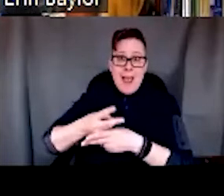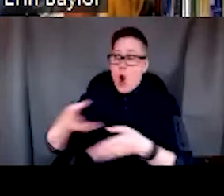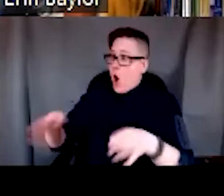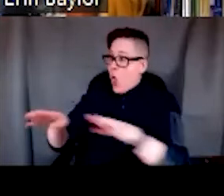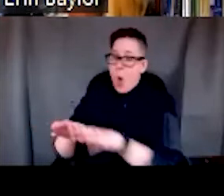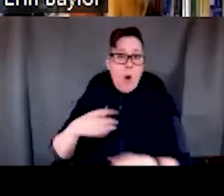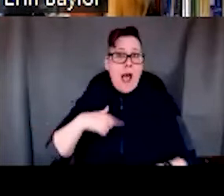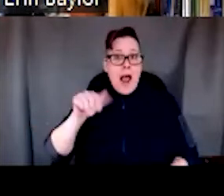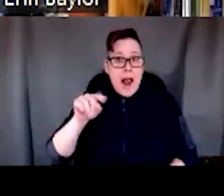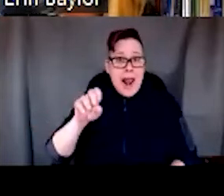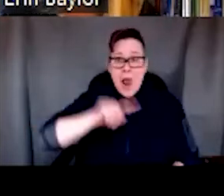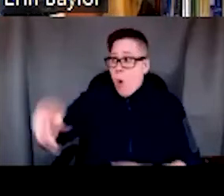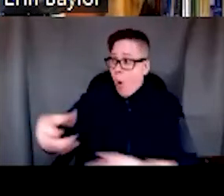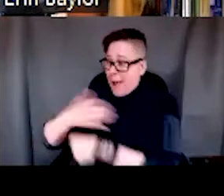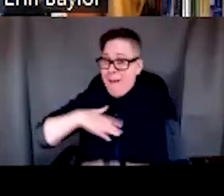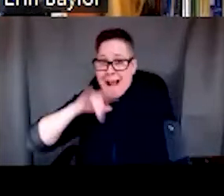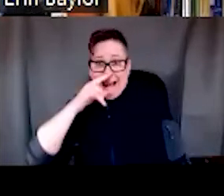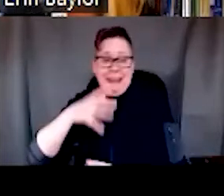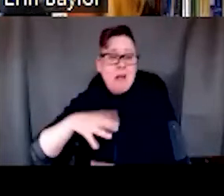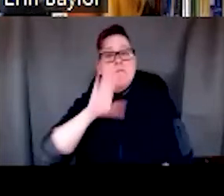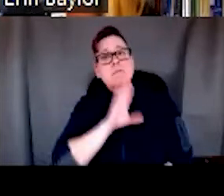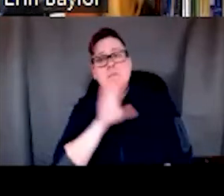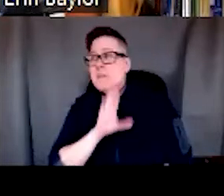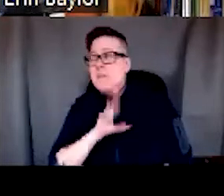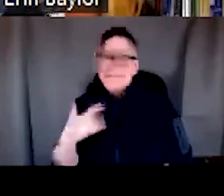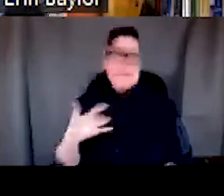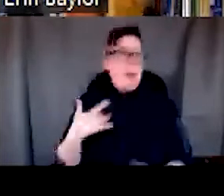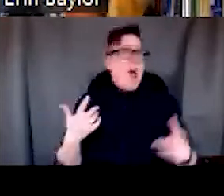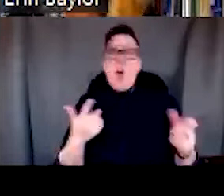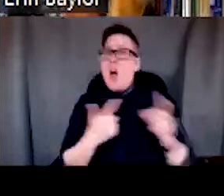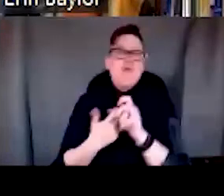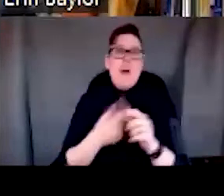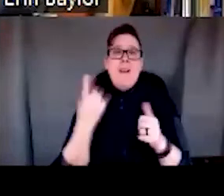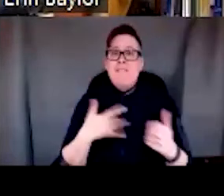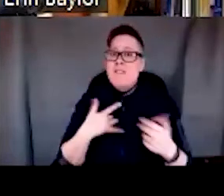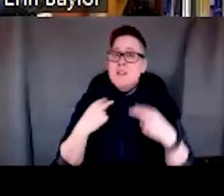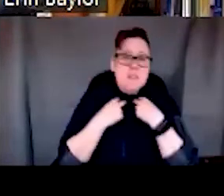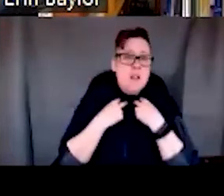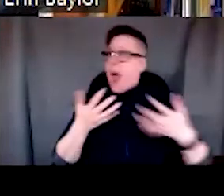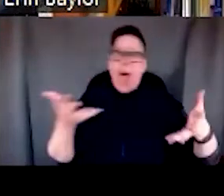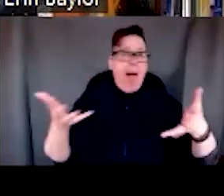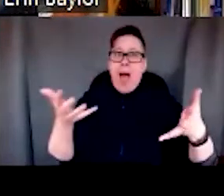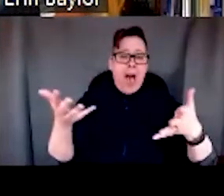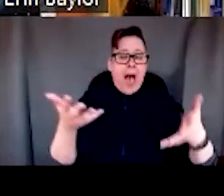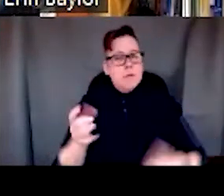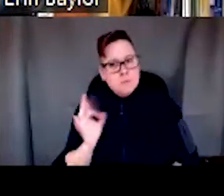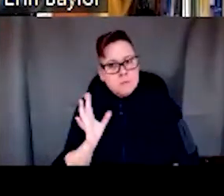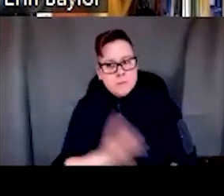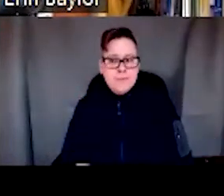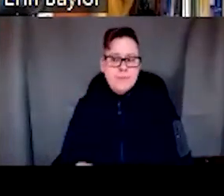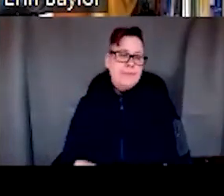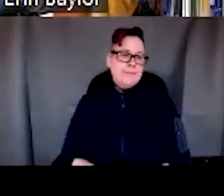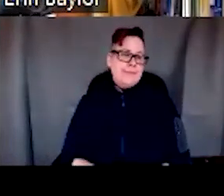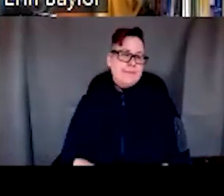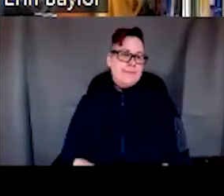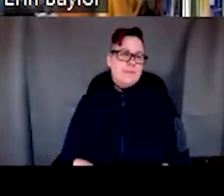and how frustrating that was that they were always just trying to get out of a hole. Um, and then, you